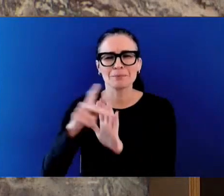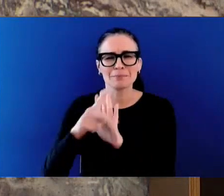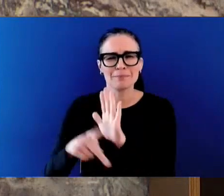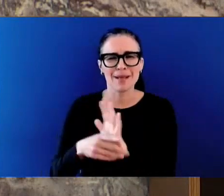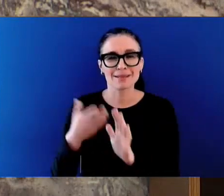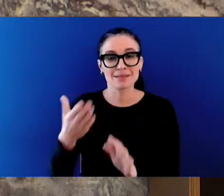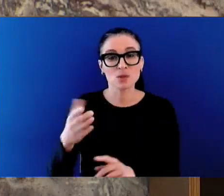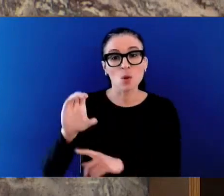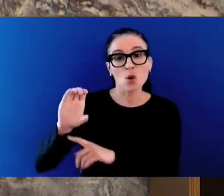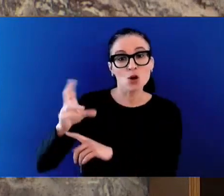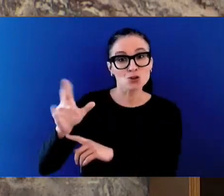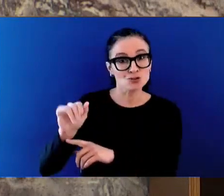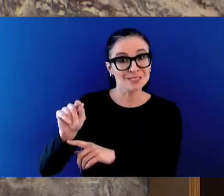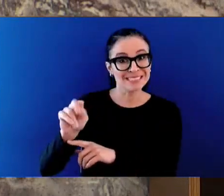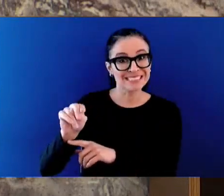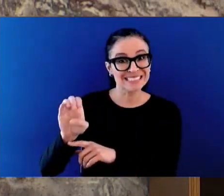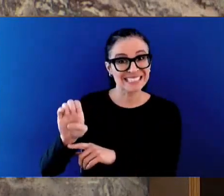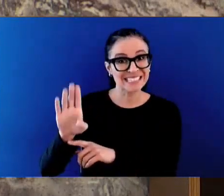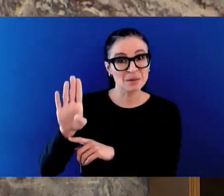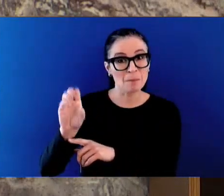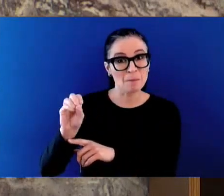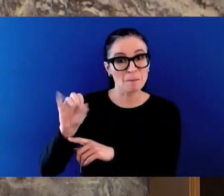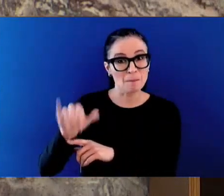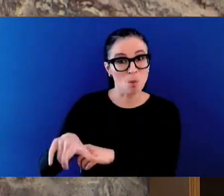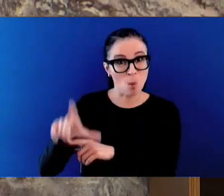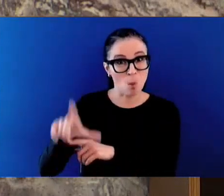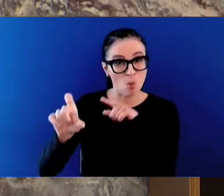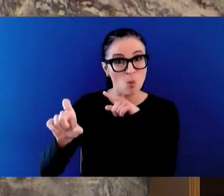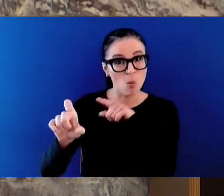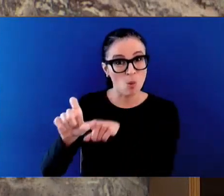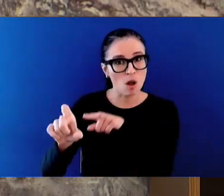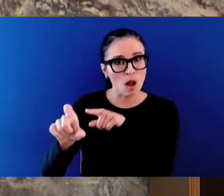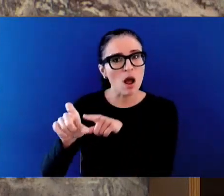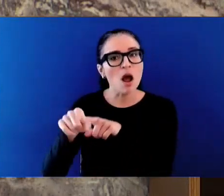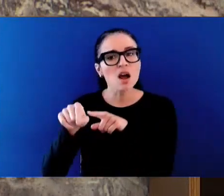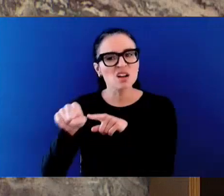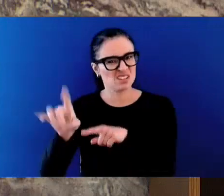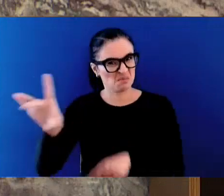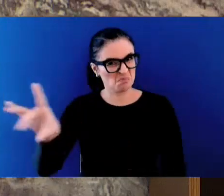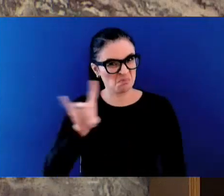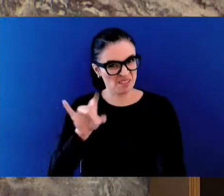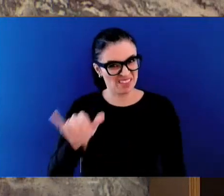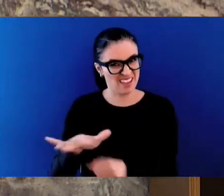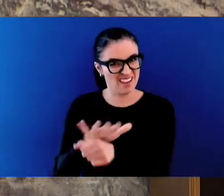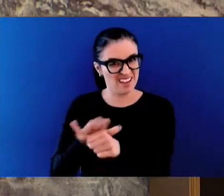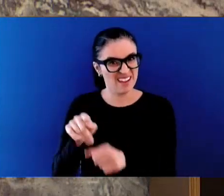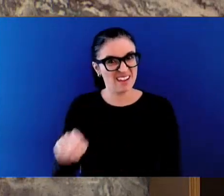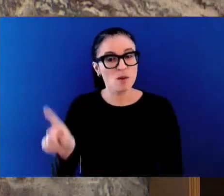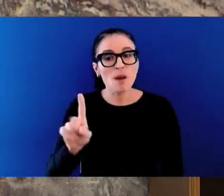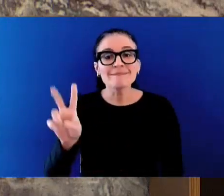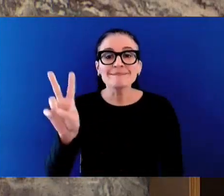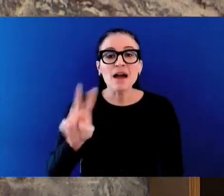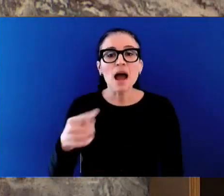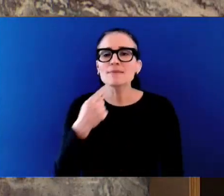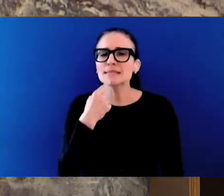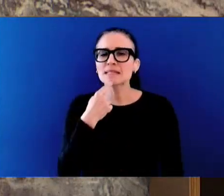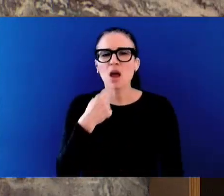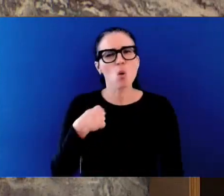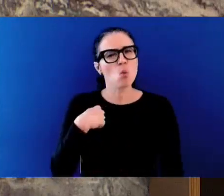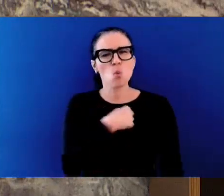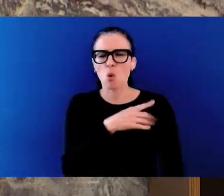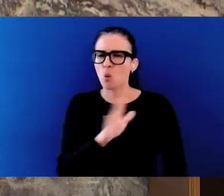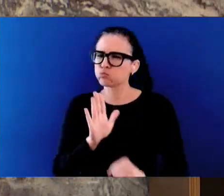is what she says, and I quote, We are lobbying hard, loudly, almost unanimously around